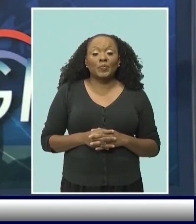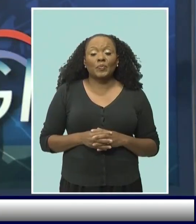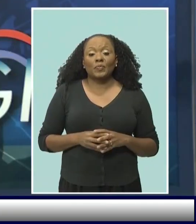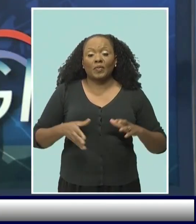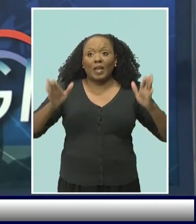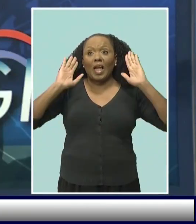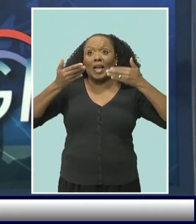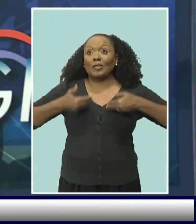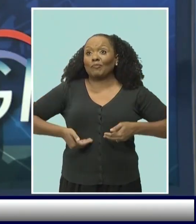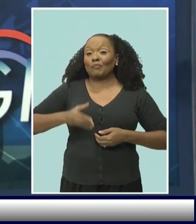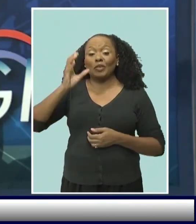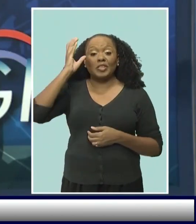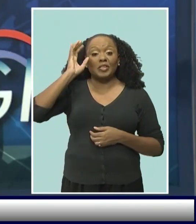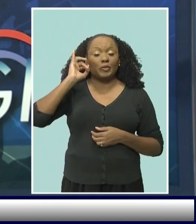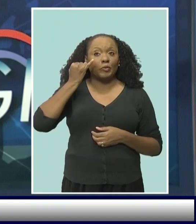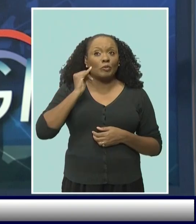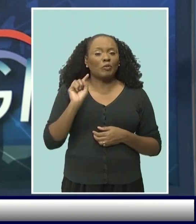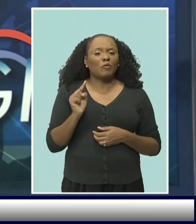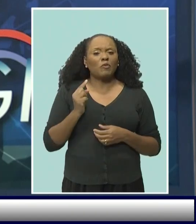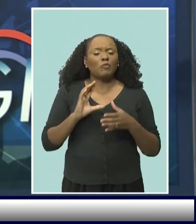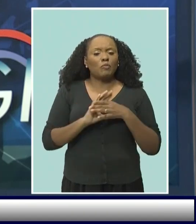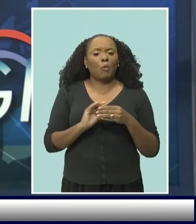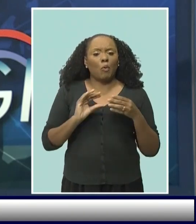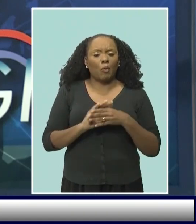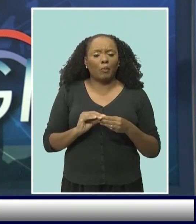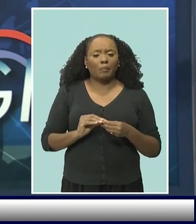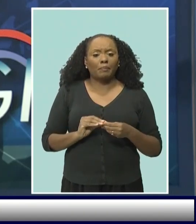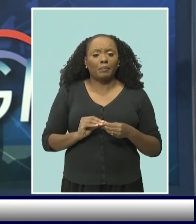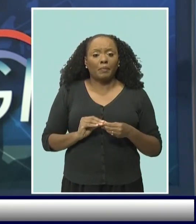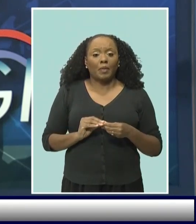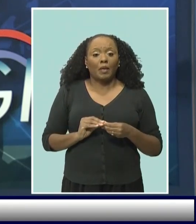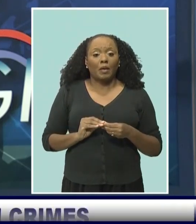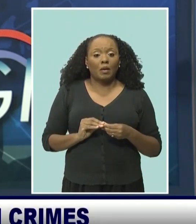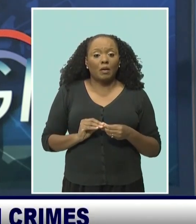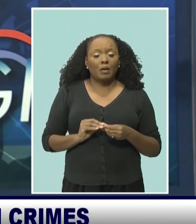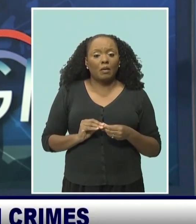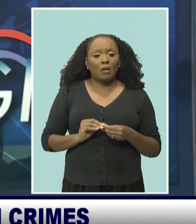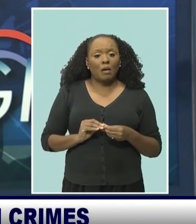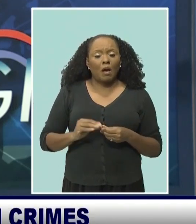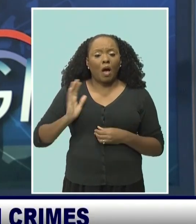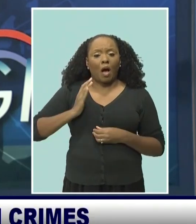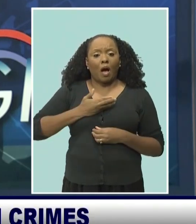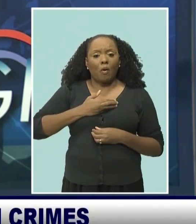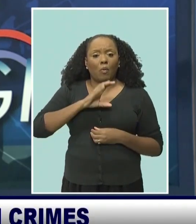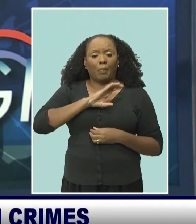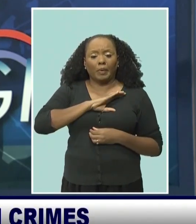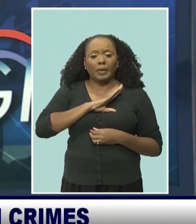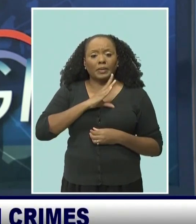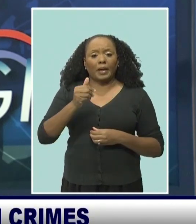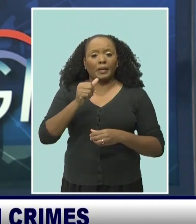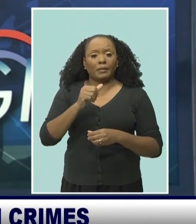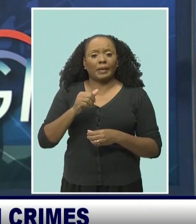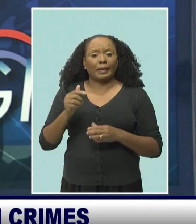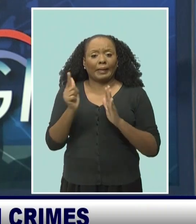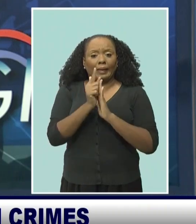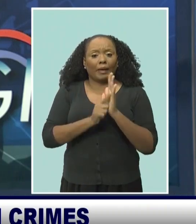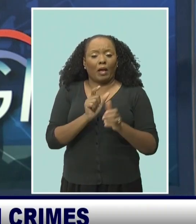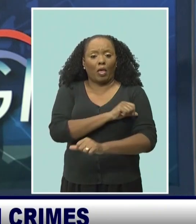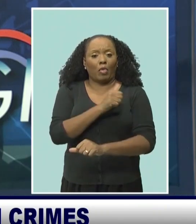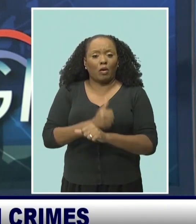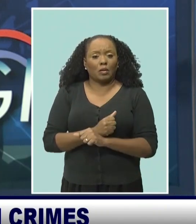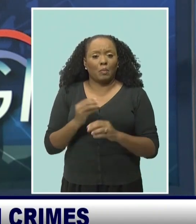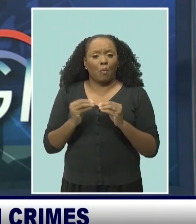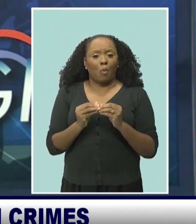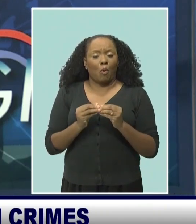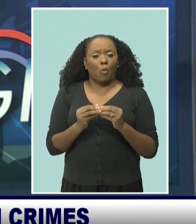I'm Shane Jones, leading the news at 7. Local authorities are getting much tougher on gun crimes. New legislation being proposed